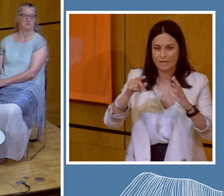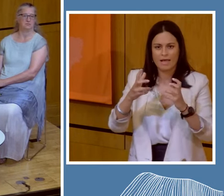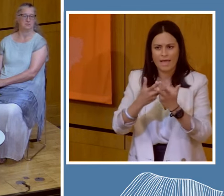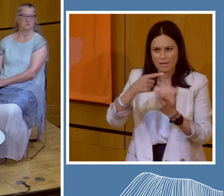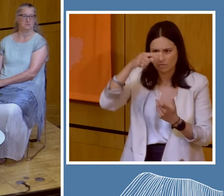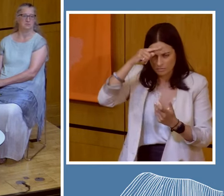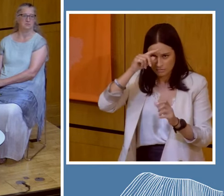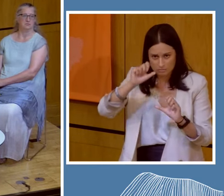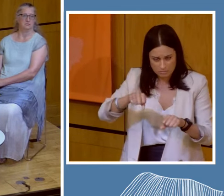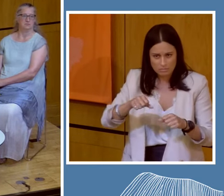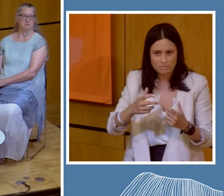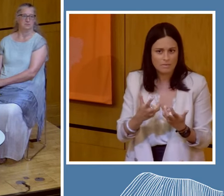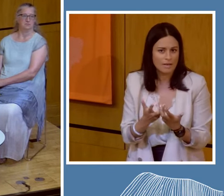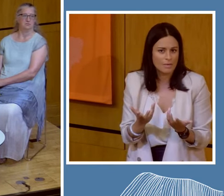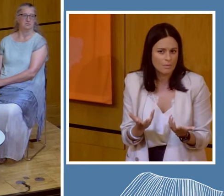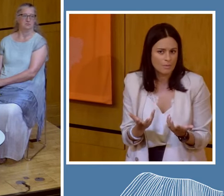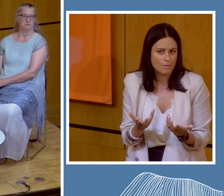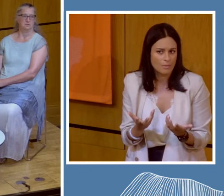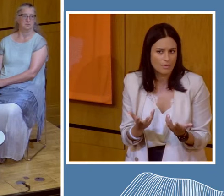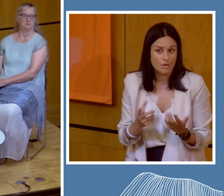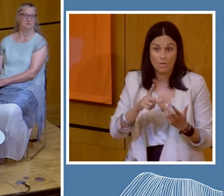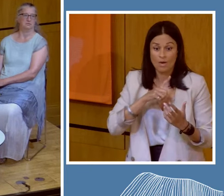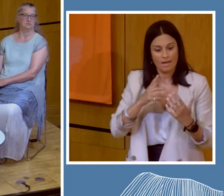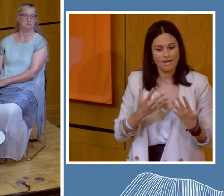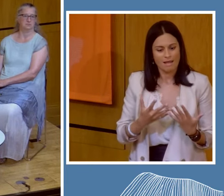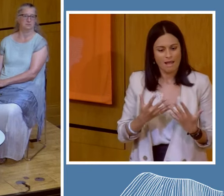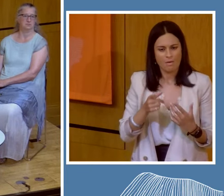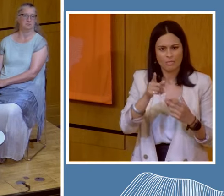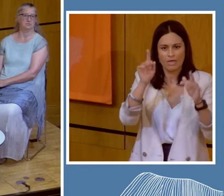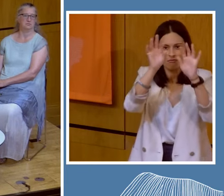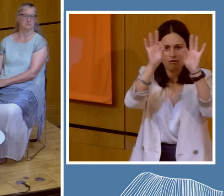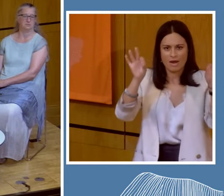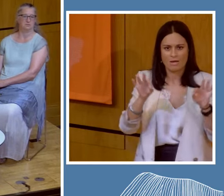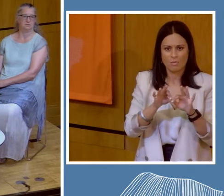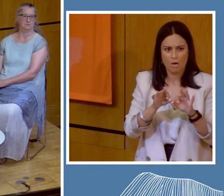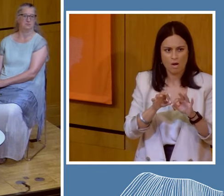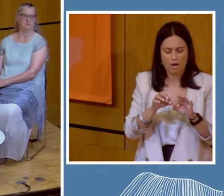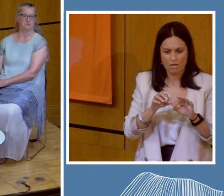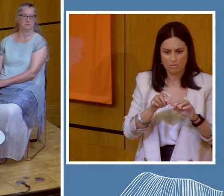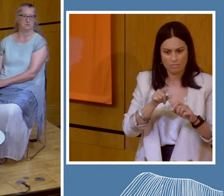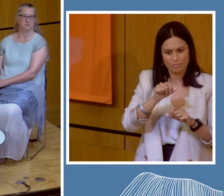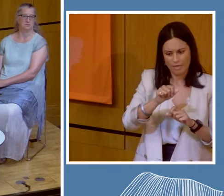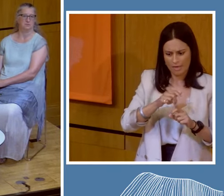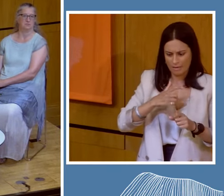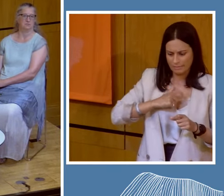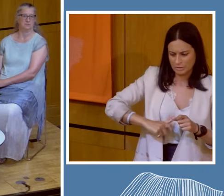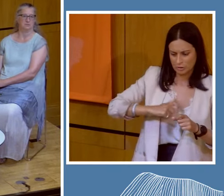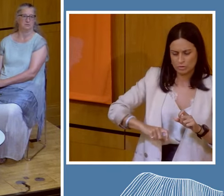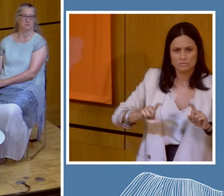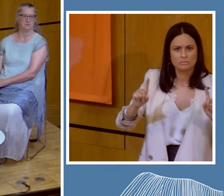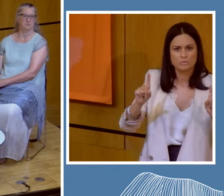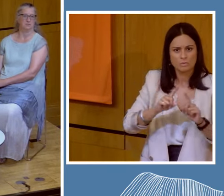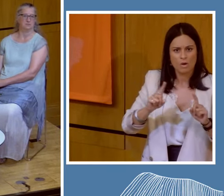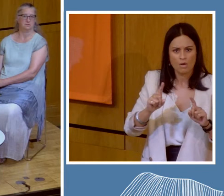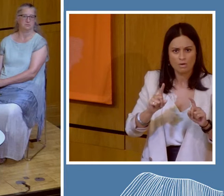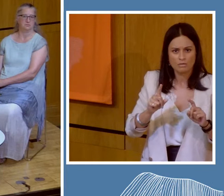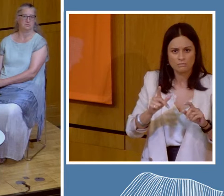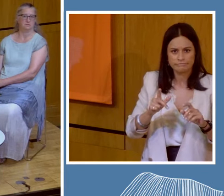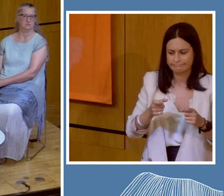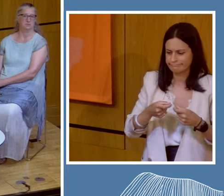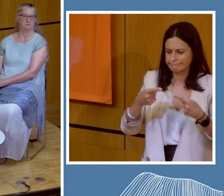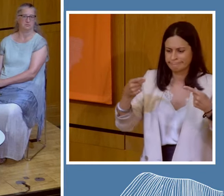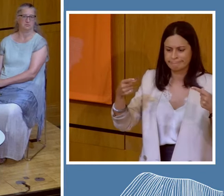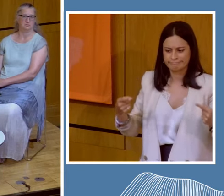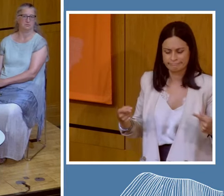minds, given the model that they sit in, that chair that they sit in, is one that their